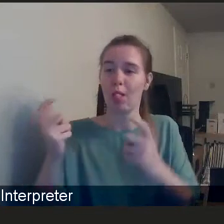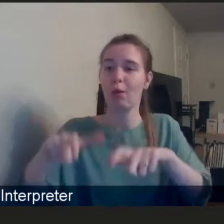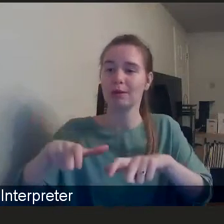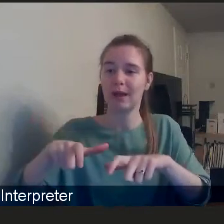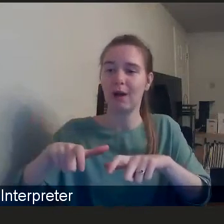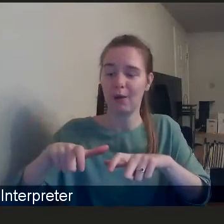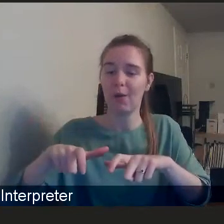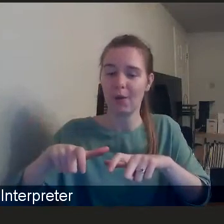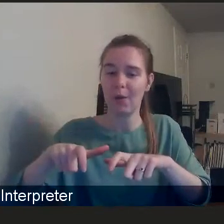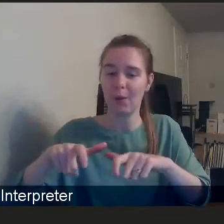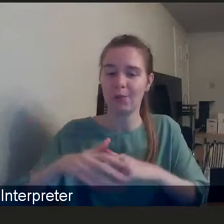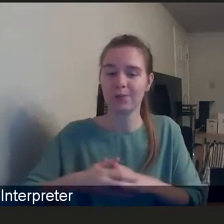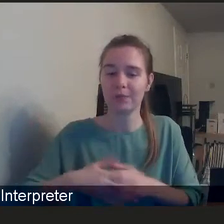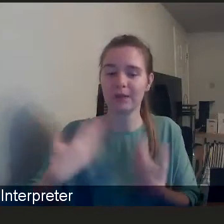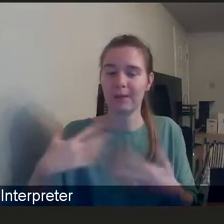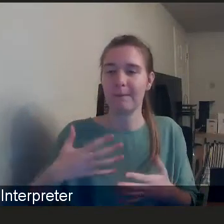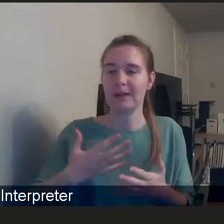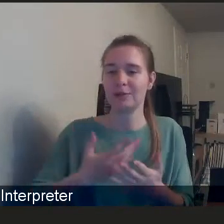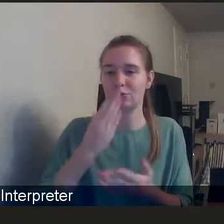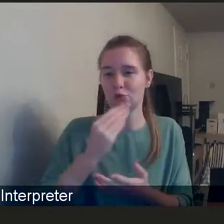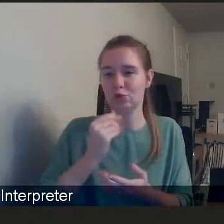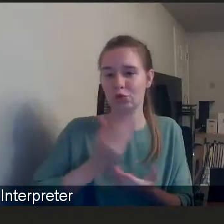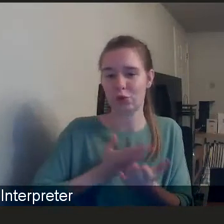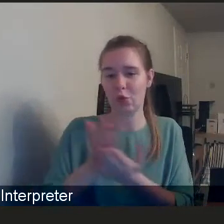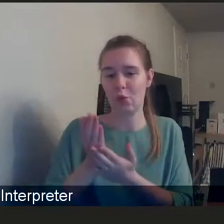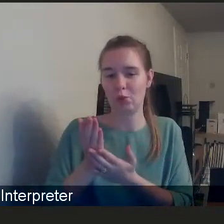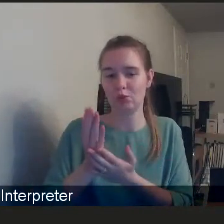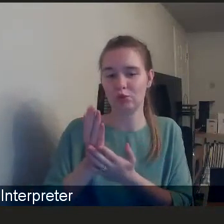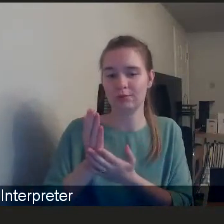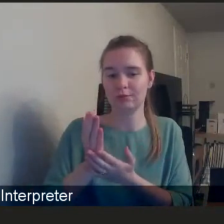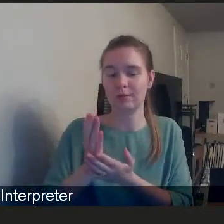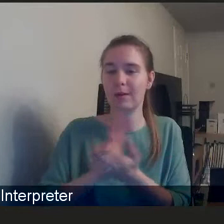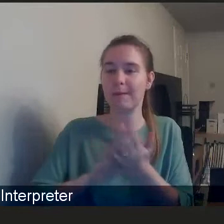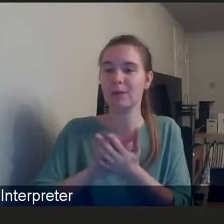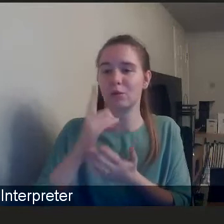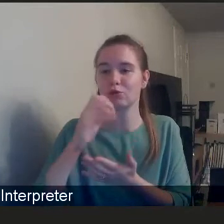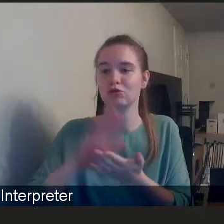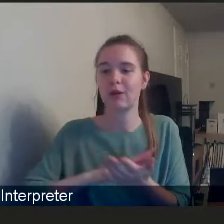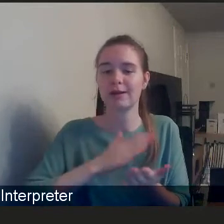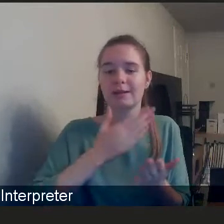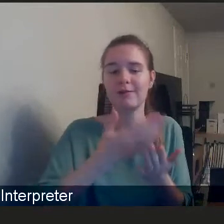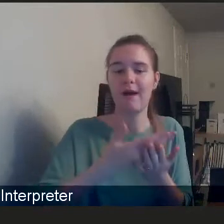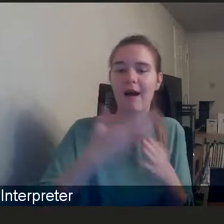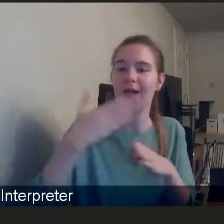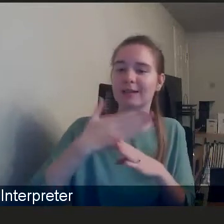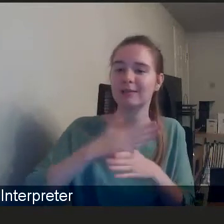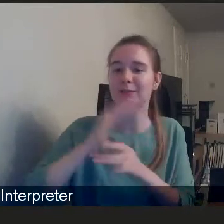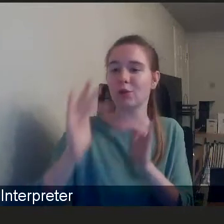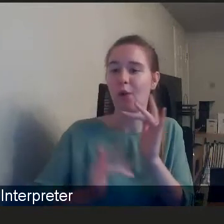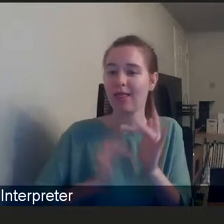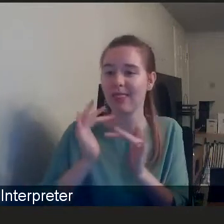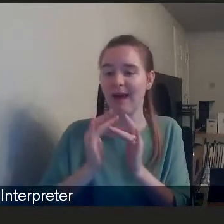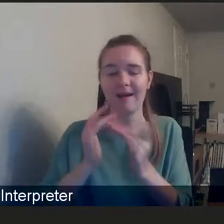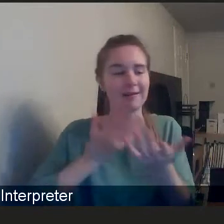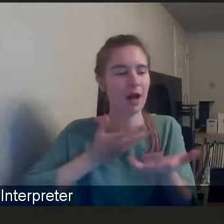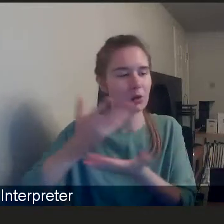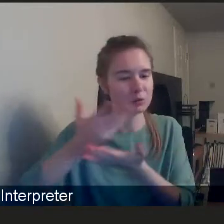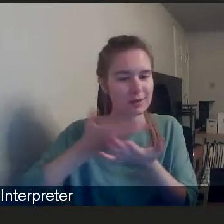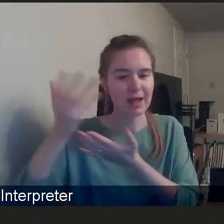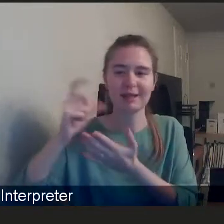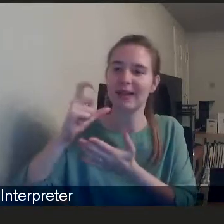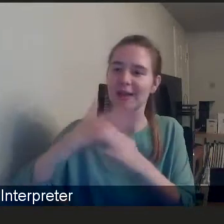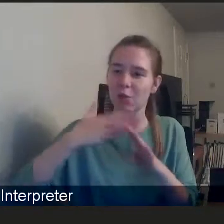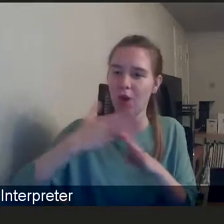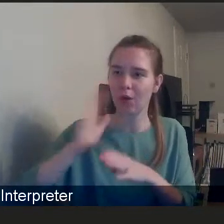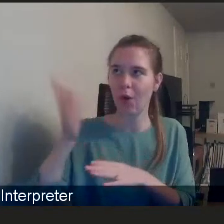that we've been able to utilise, so we've been able to transfer a lot of our, uh, activities and counselling and case work, um,